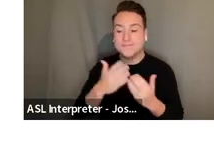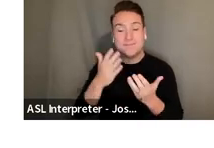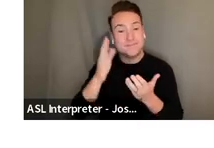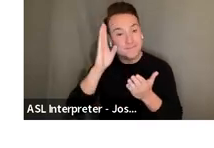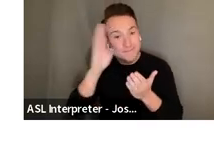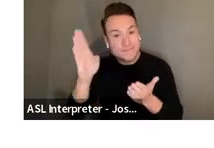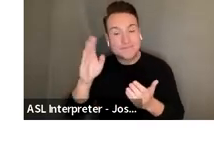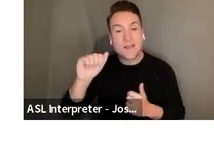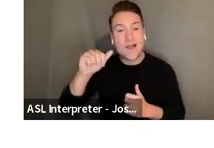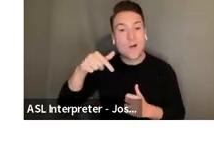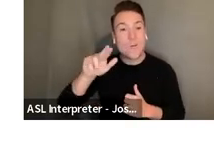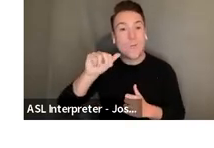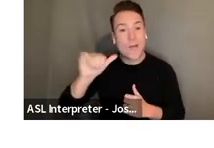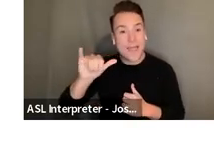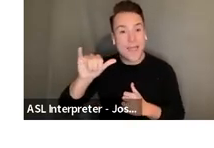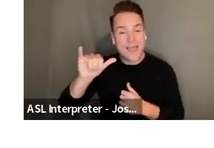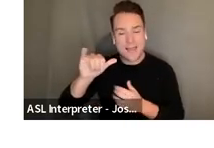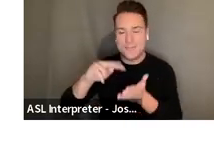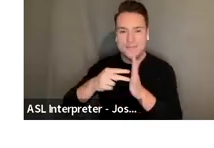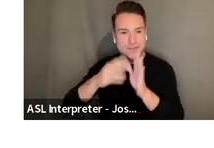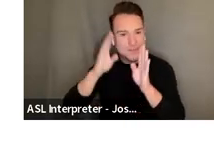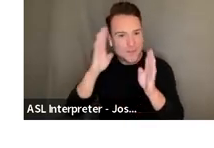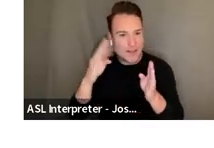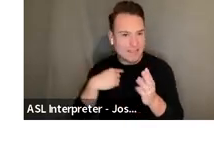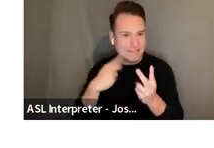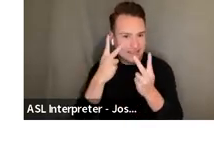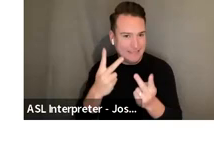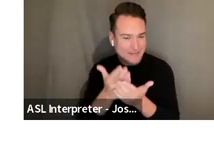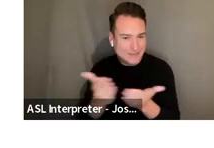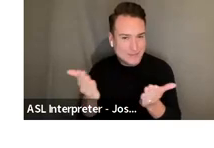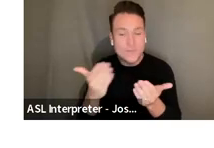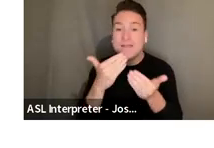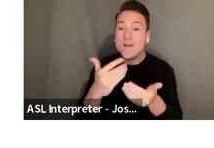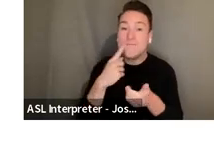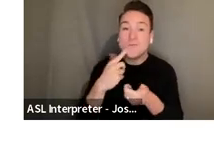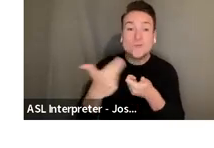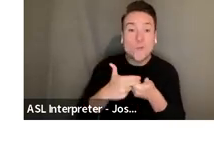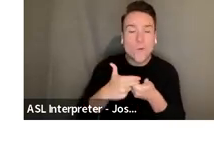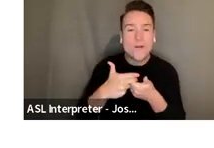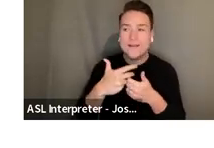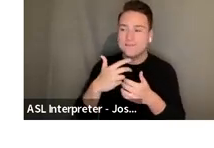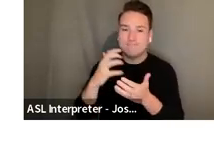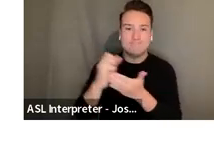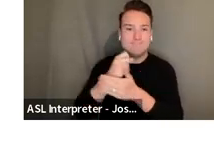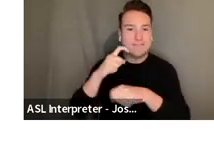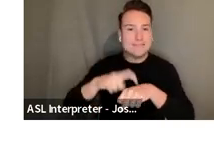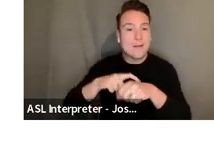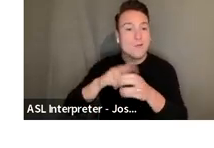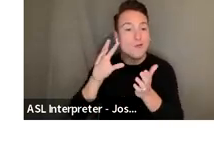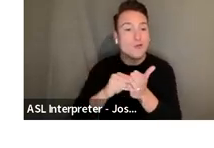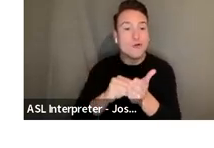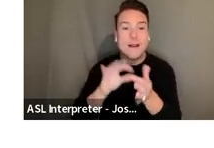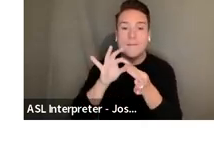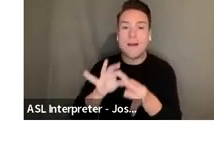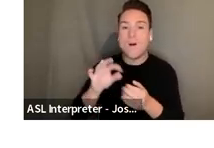Okwe, welcome to everyone. Thank you for joining us and making the time to learn about the NTP creation